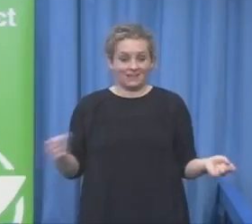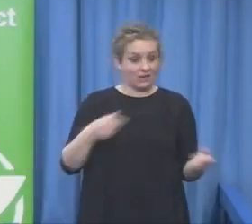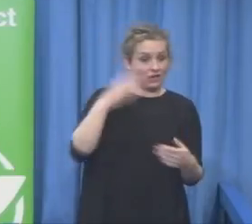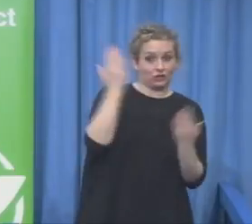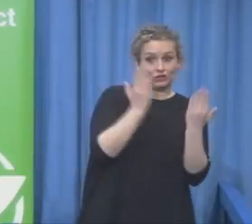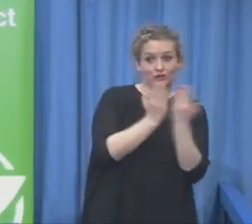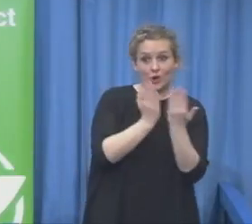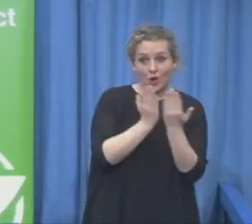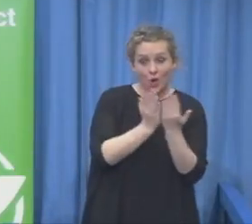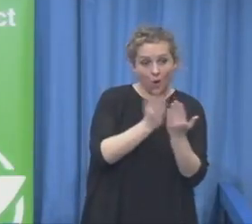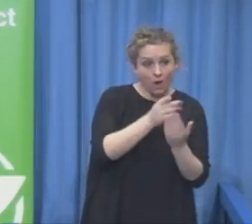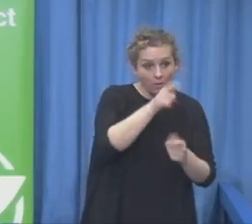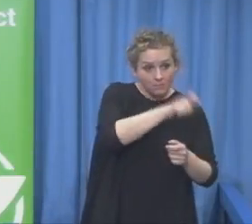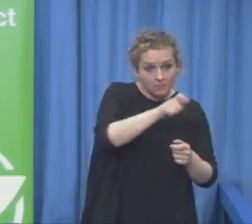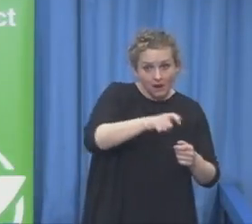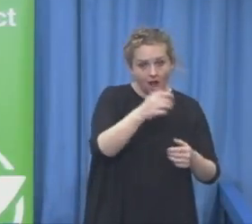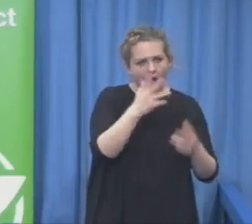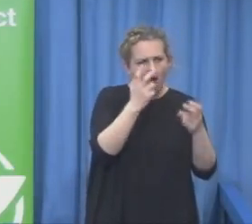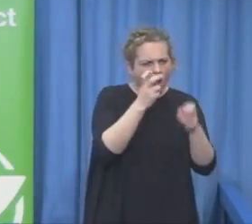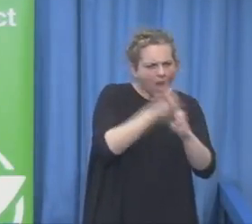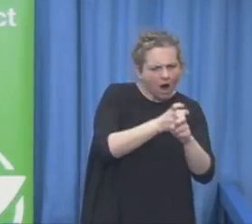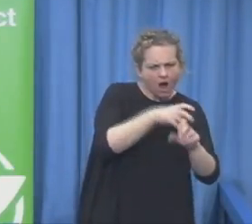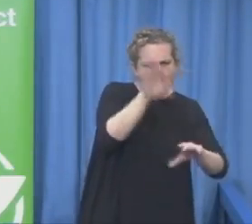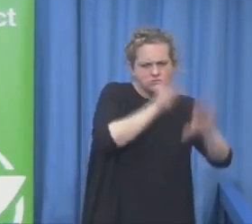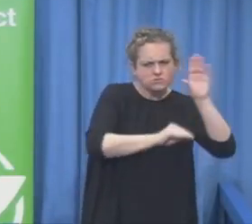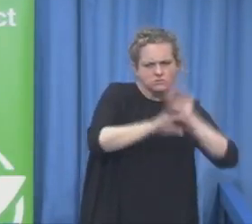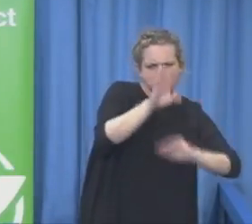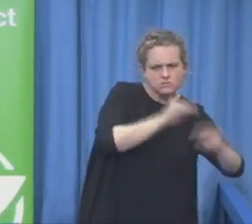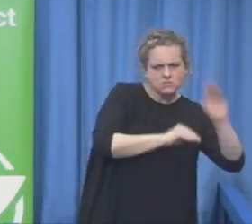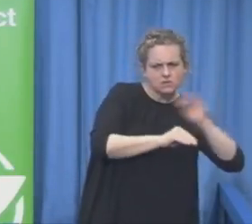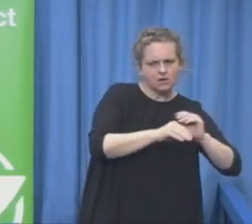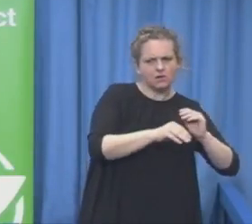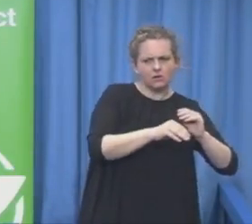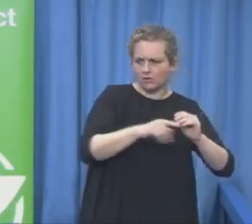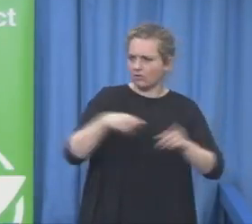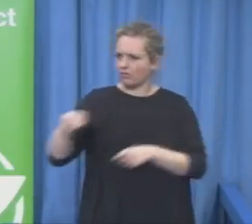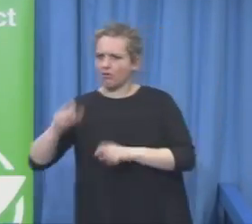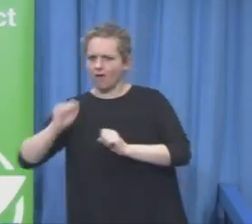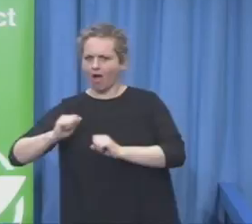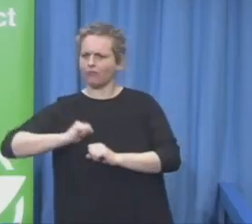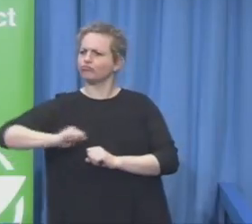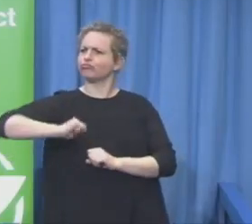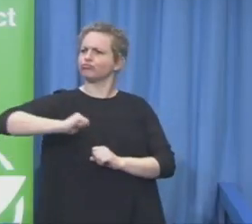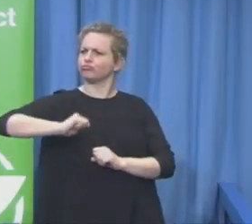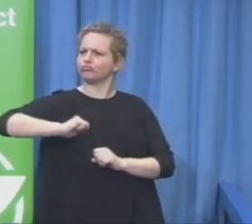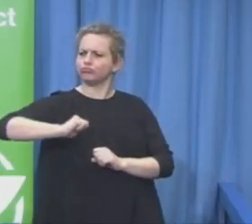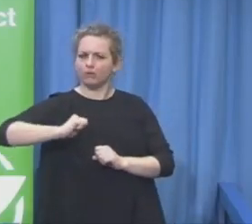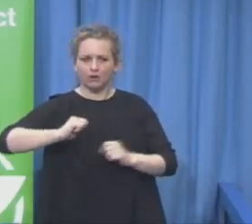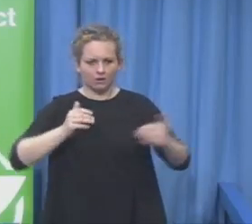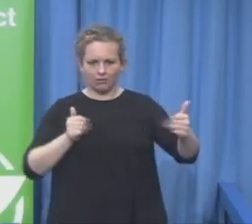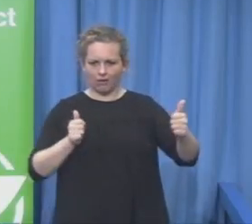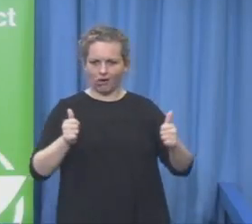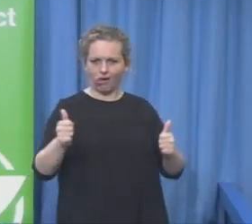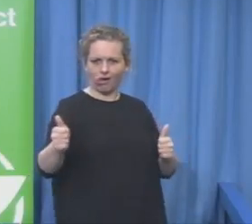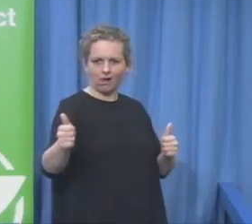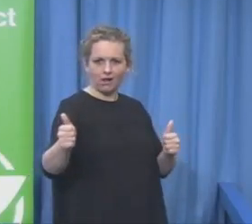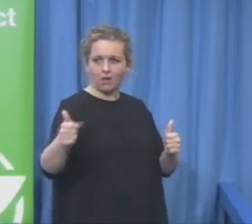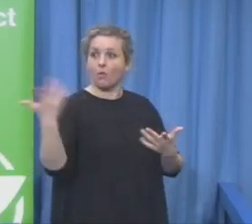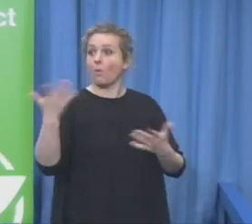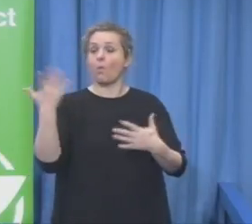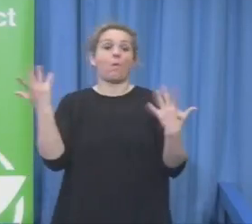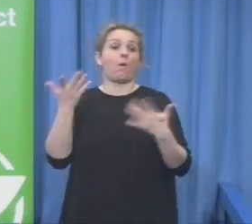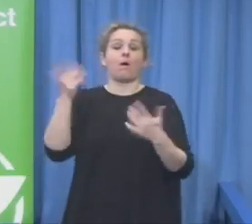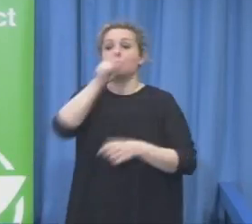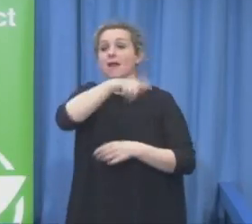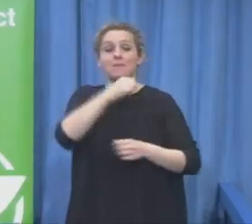have the same pace like you and me. And in my company we have about 80